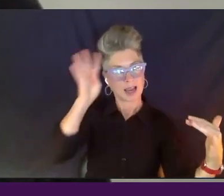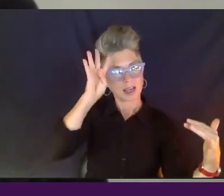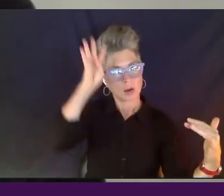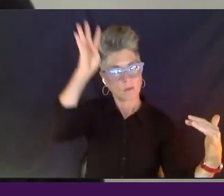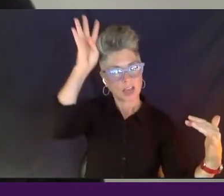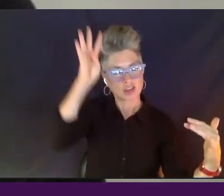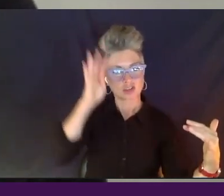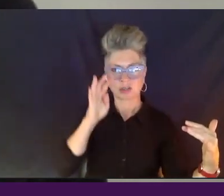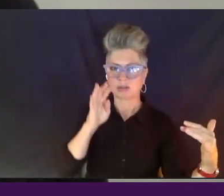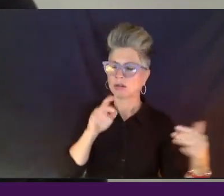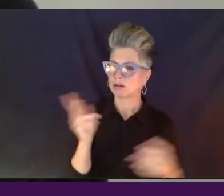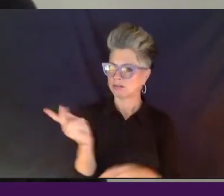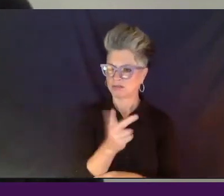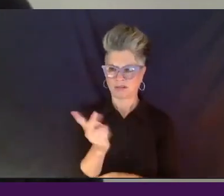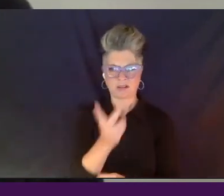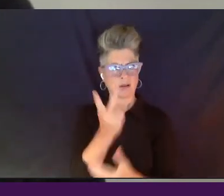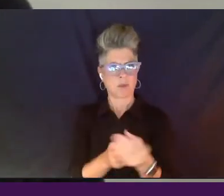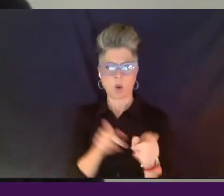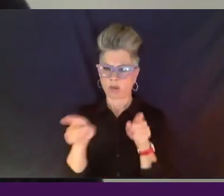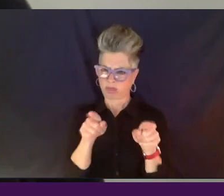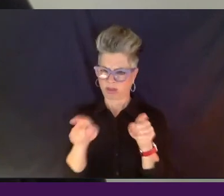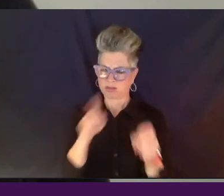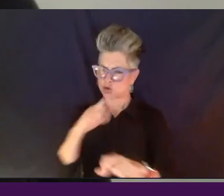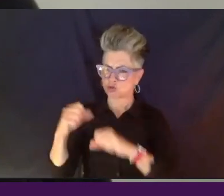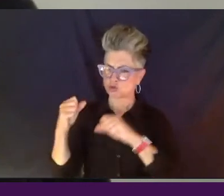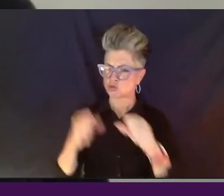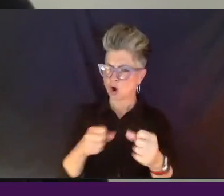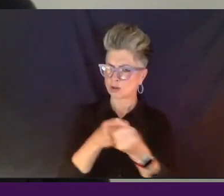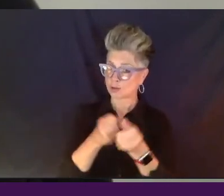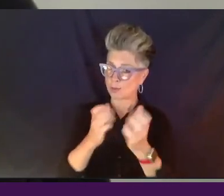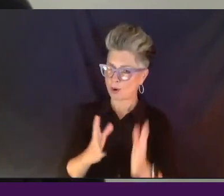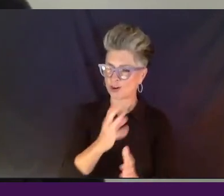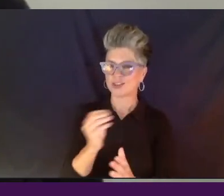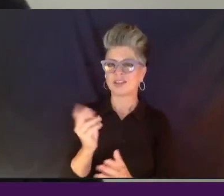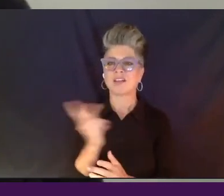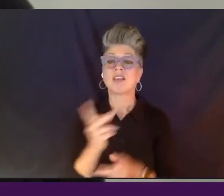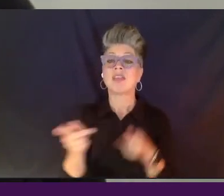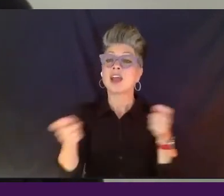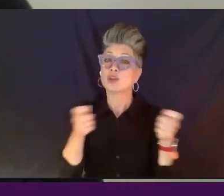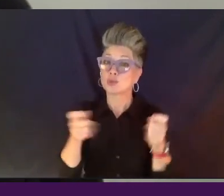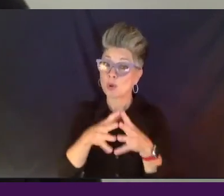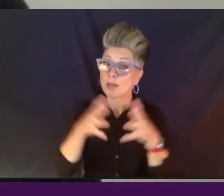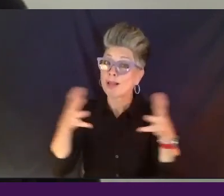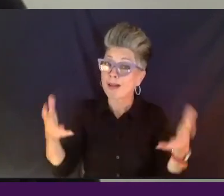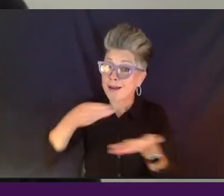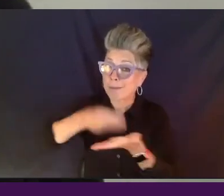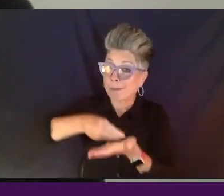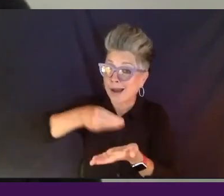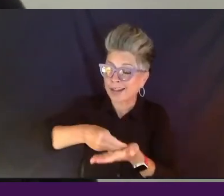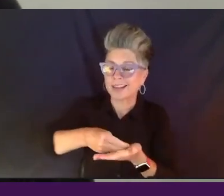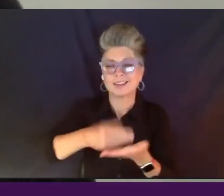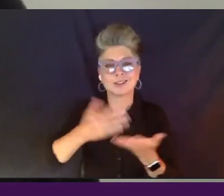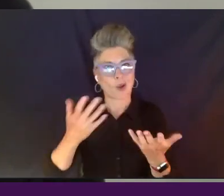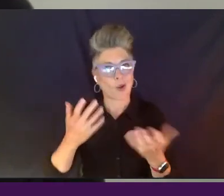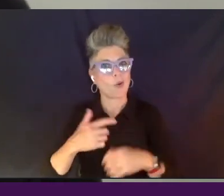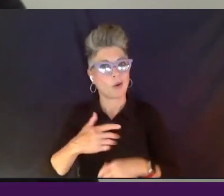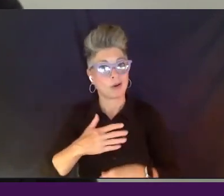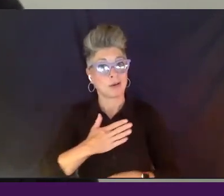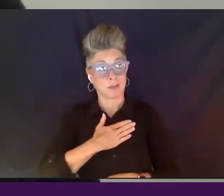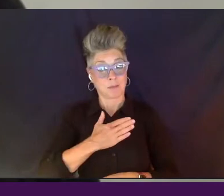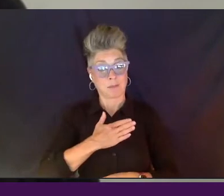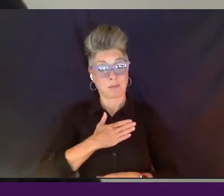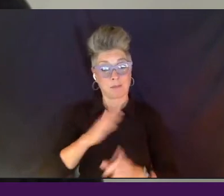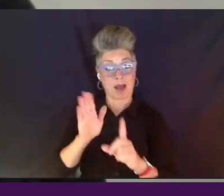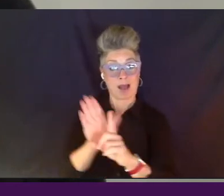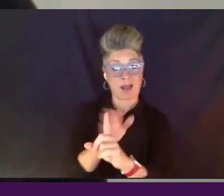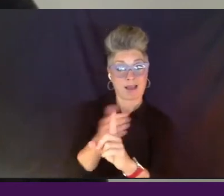really strong supporters who control a lot of money. And I just hope that, in particular, my my lobbying has been that they